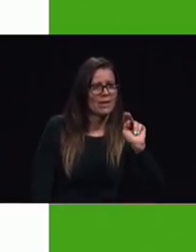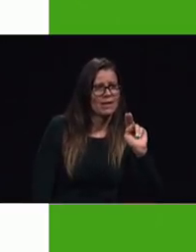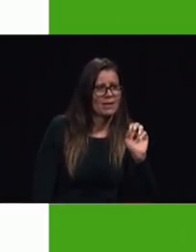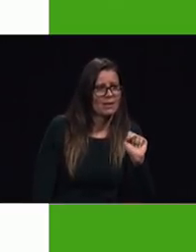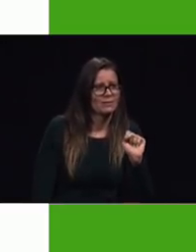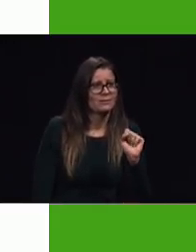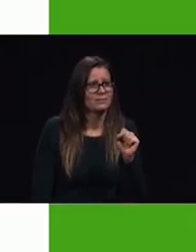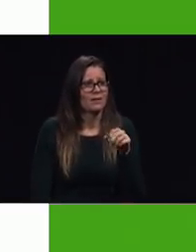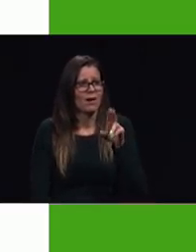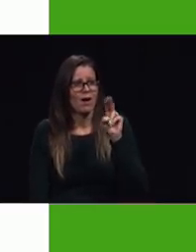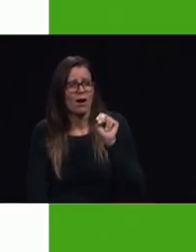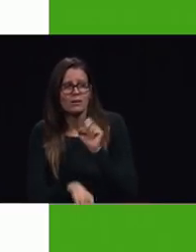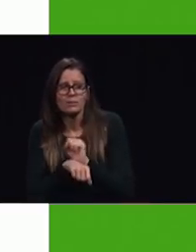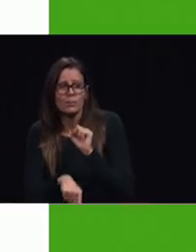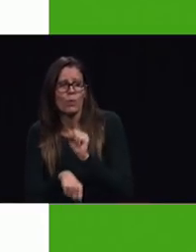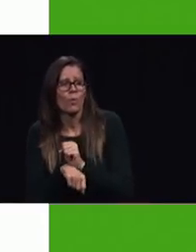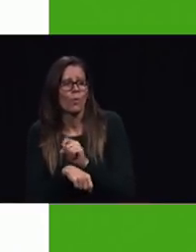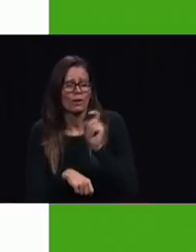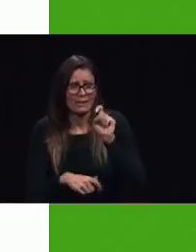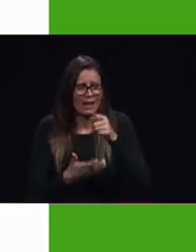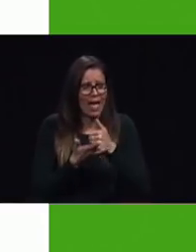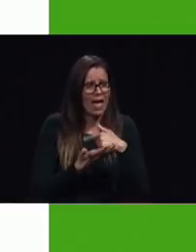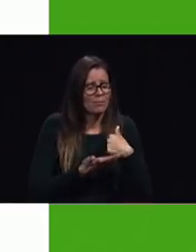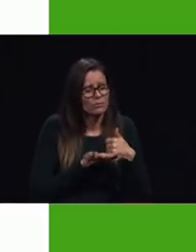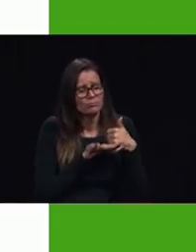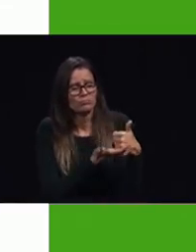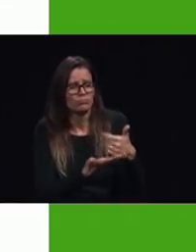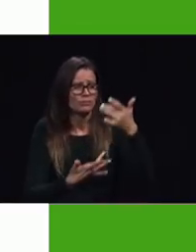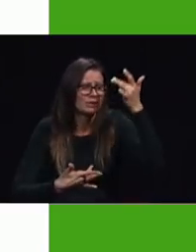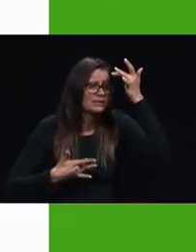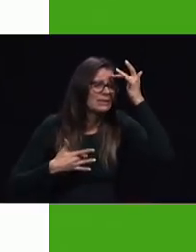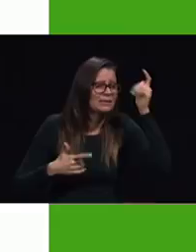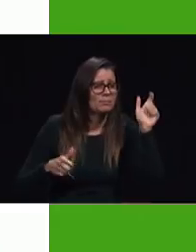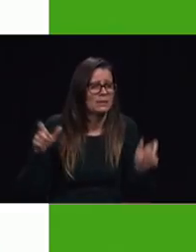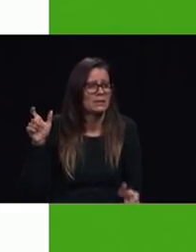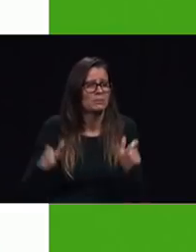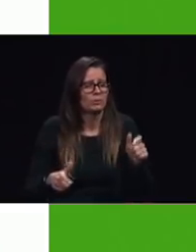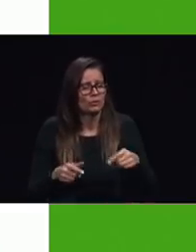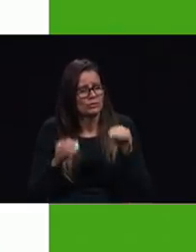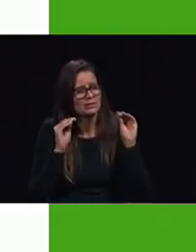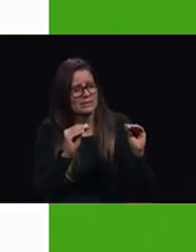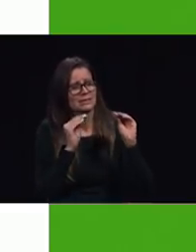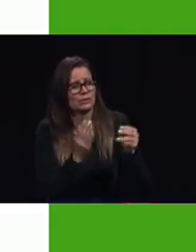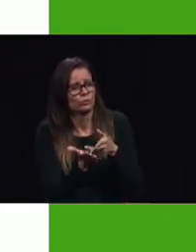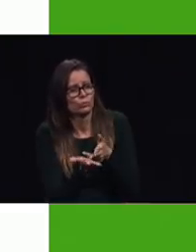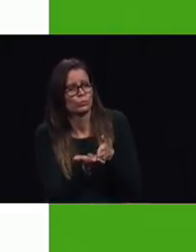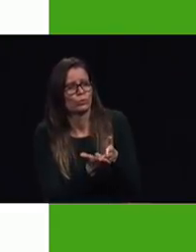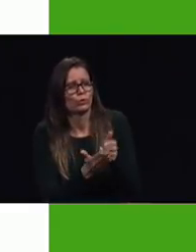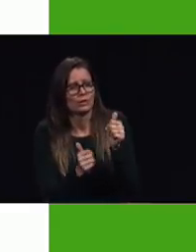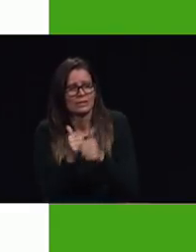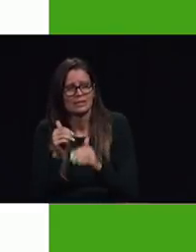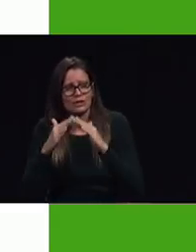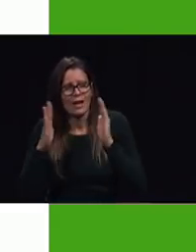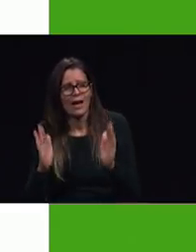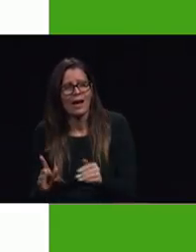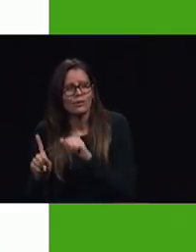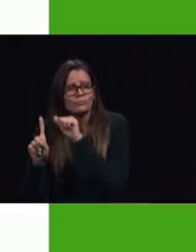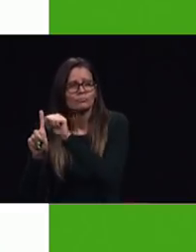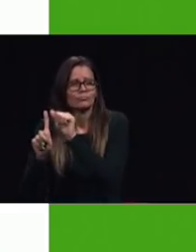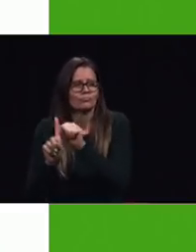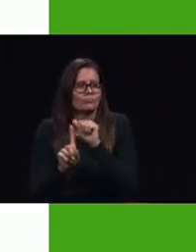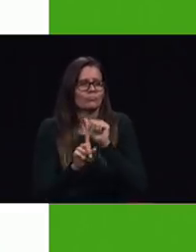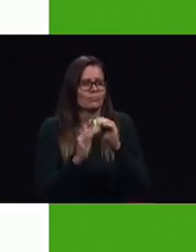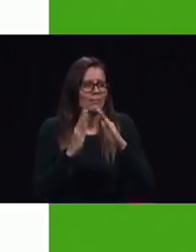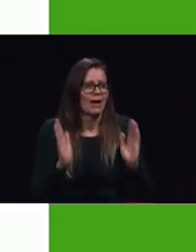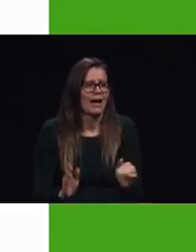the sick and teaching the truth from house to house distributing literature and conducting classes on healthful living and the